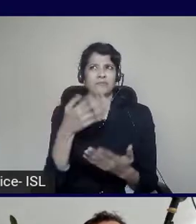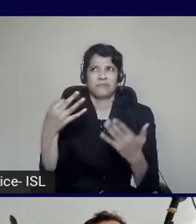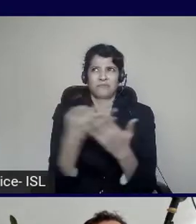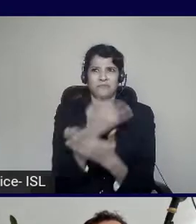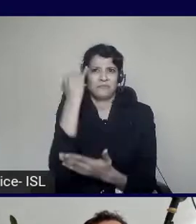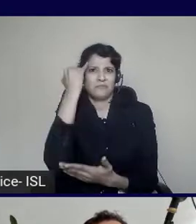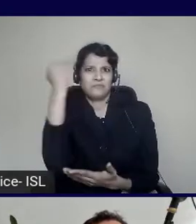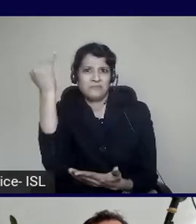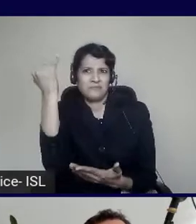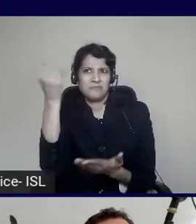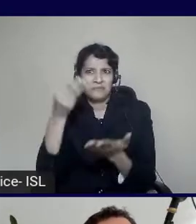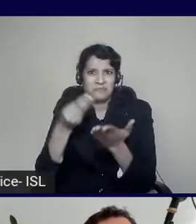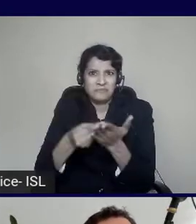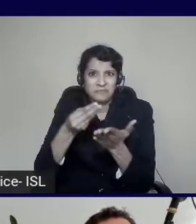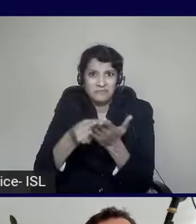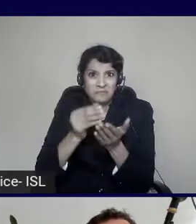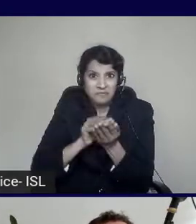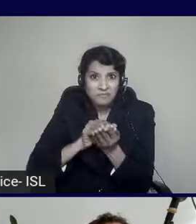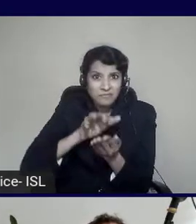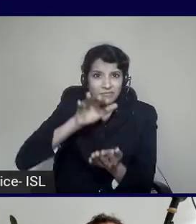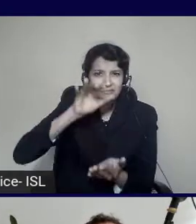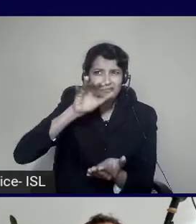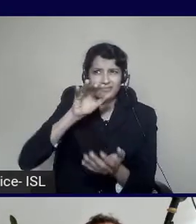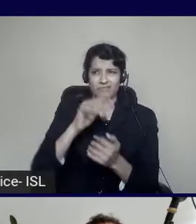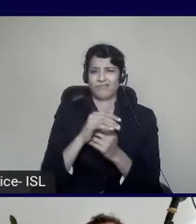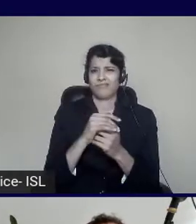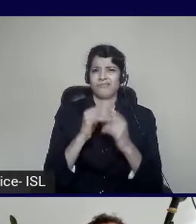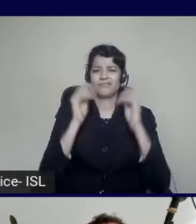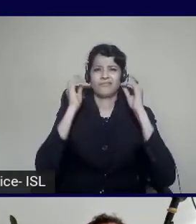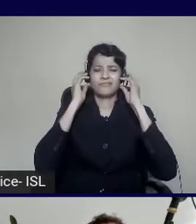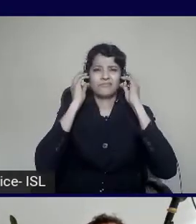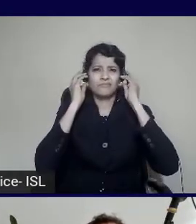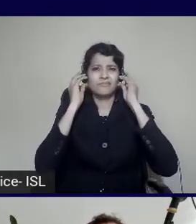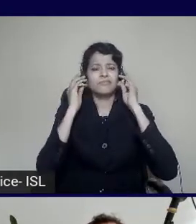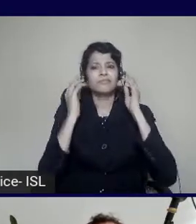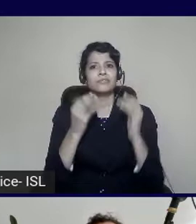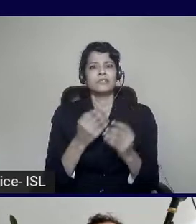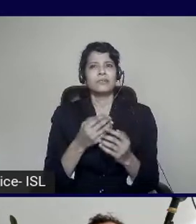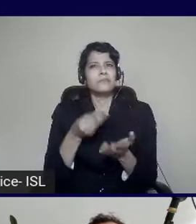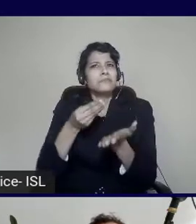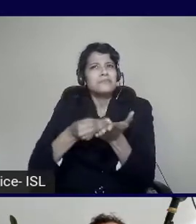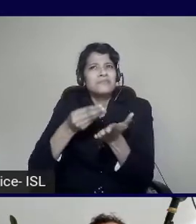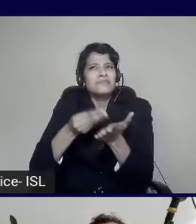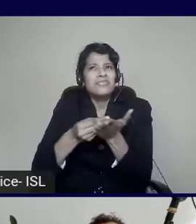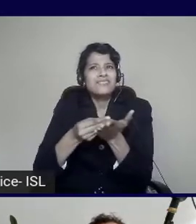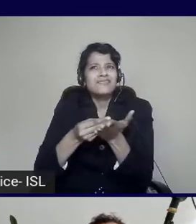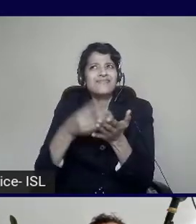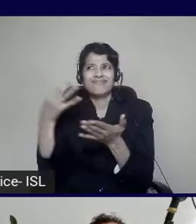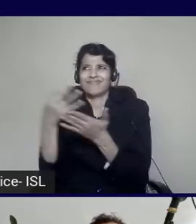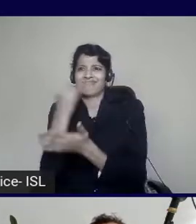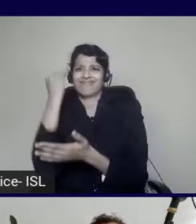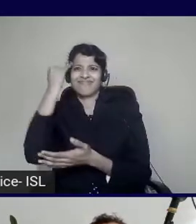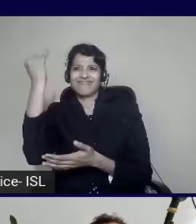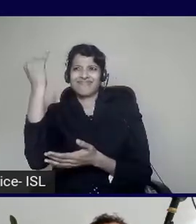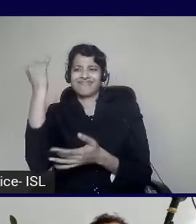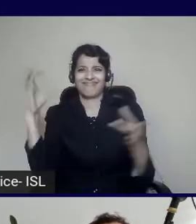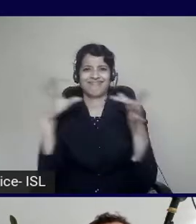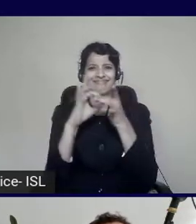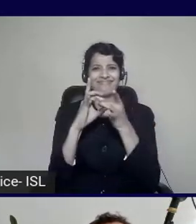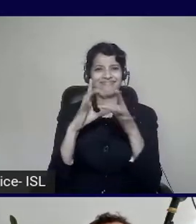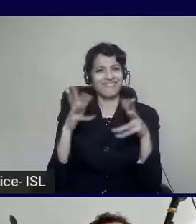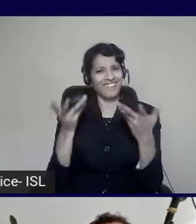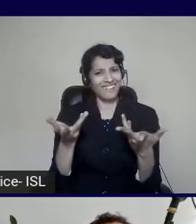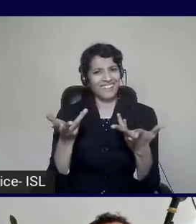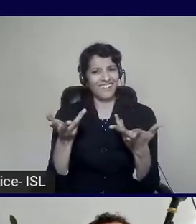but you're talking about accessibility. What has it got to do with money? But we believe at Microsoft that if you program for